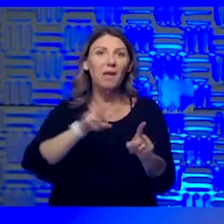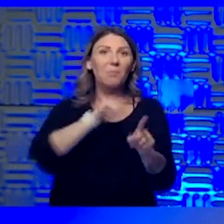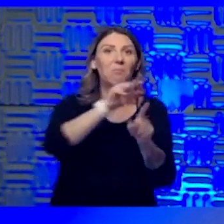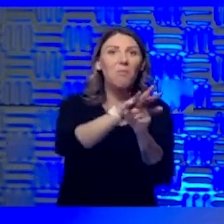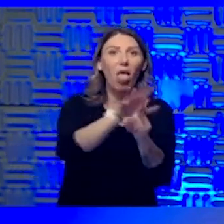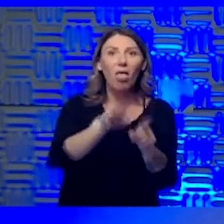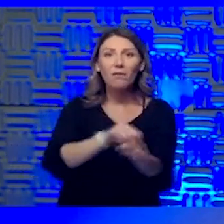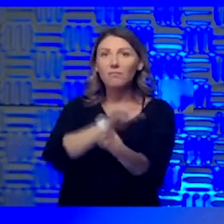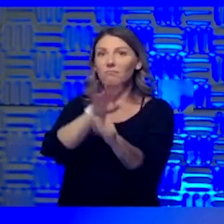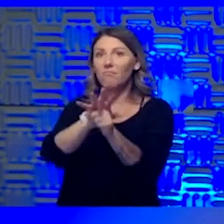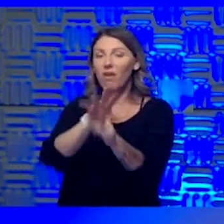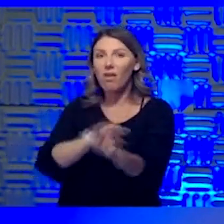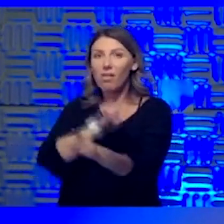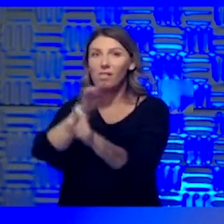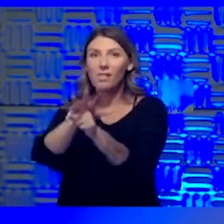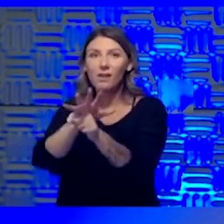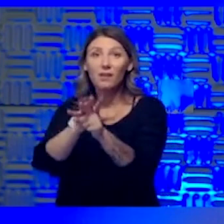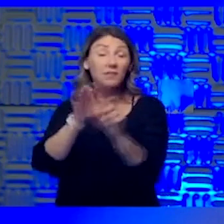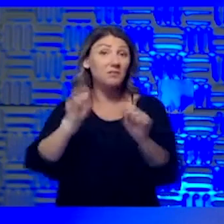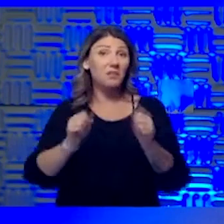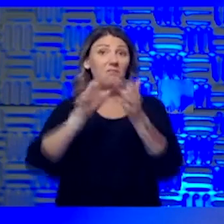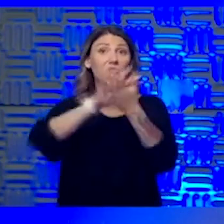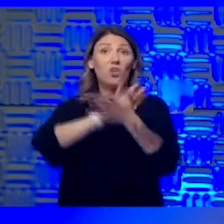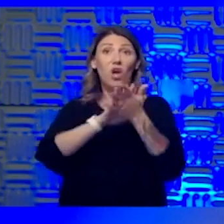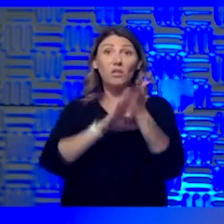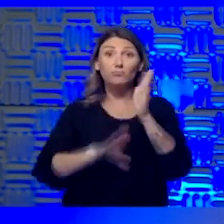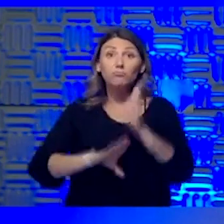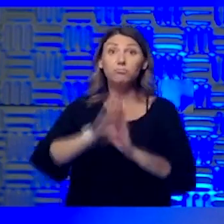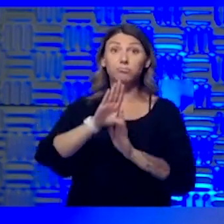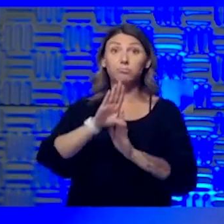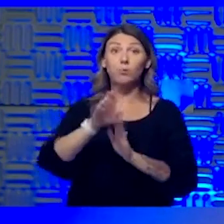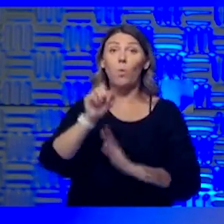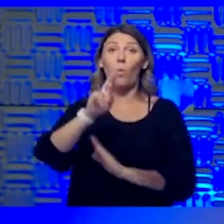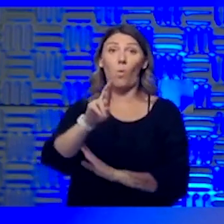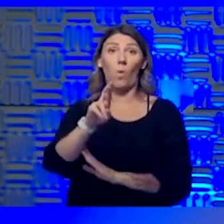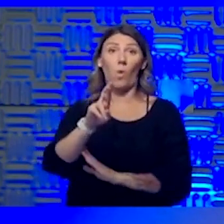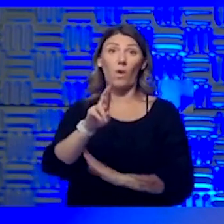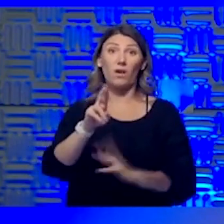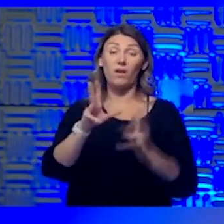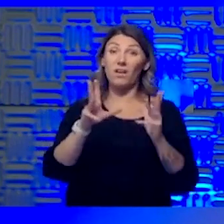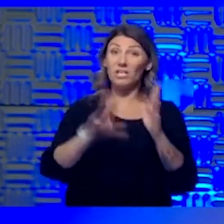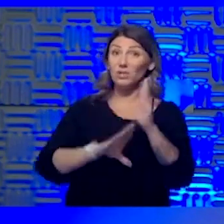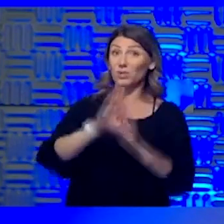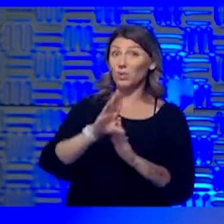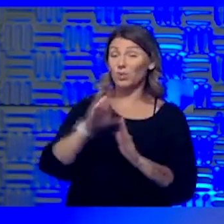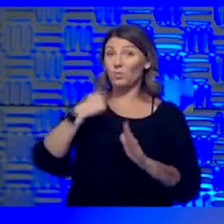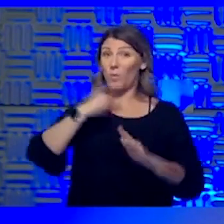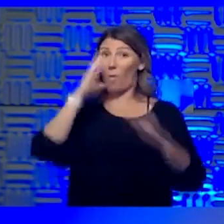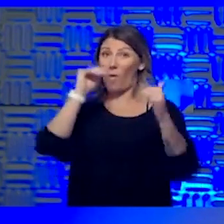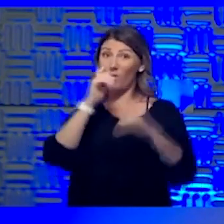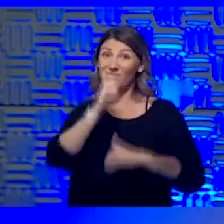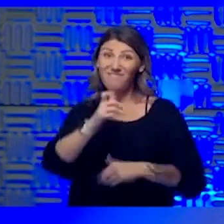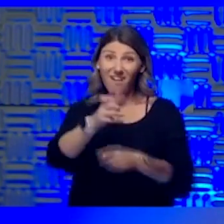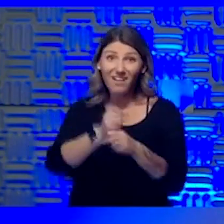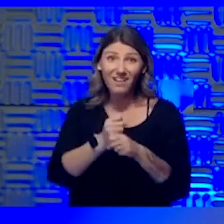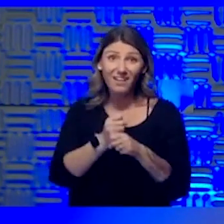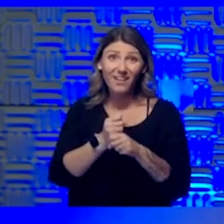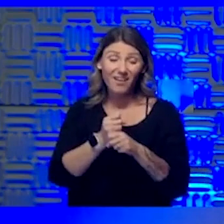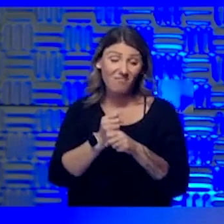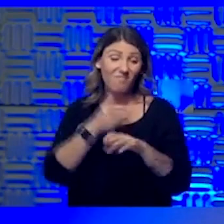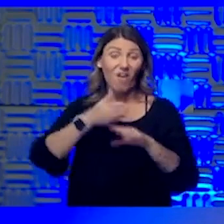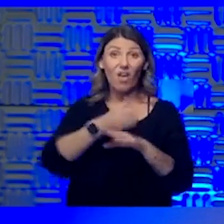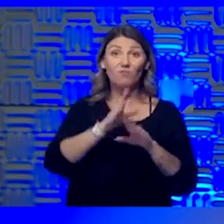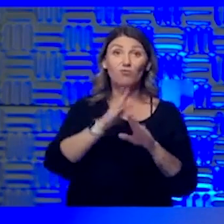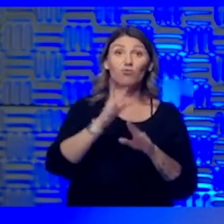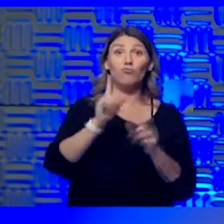very well cause, you know, a surge or the surge that we were hoping we weren't going to get after this first wave. But I